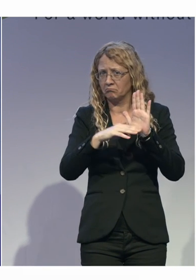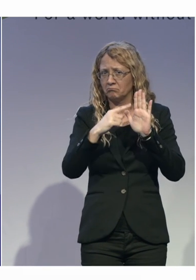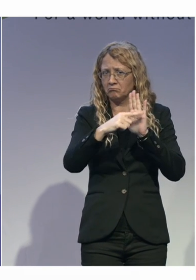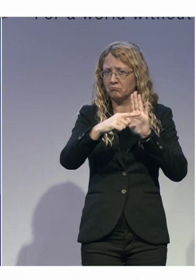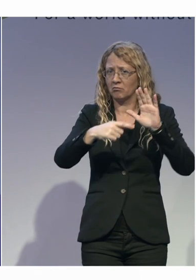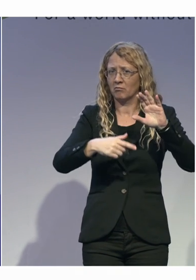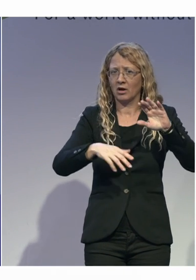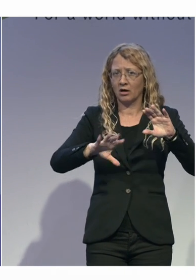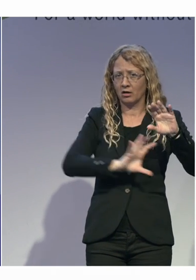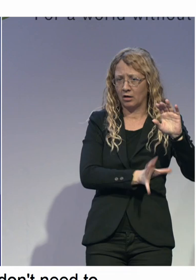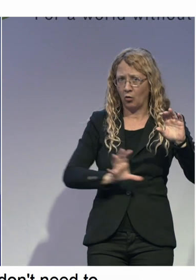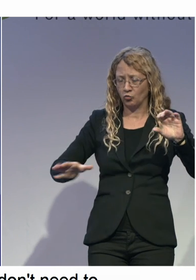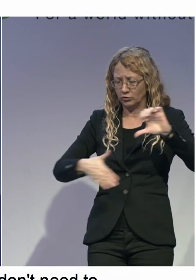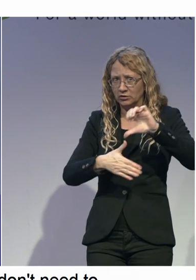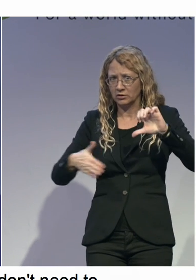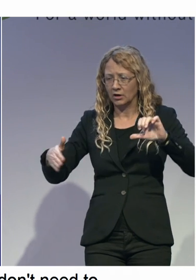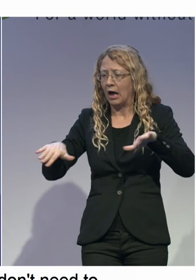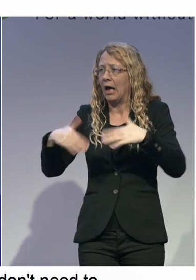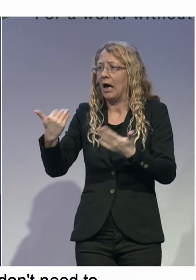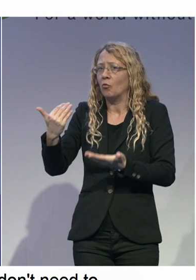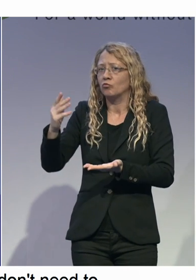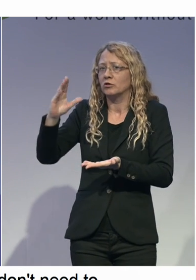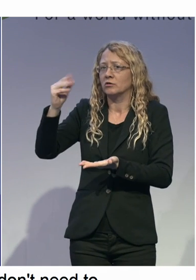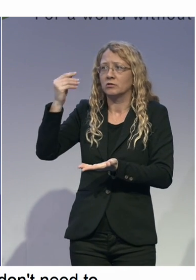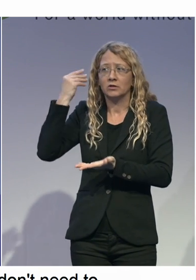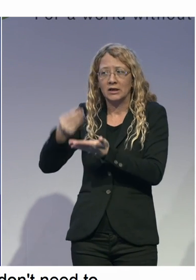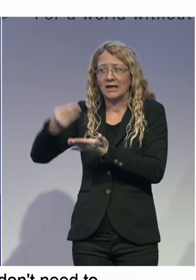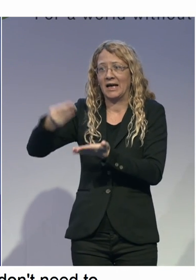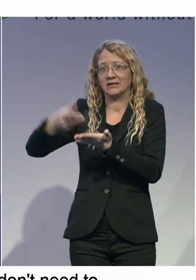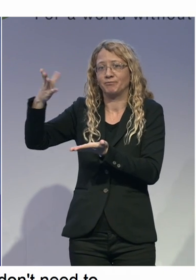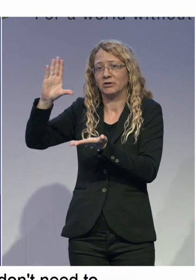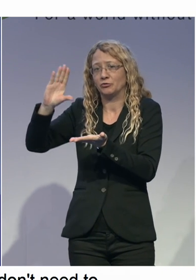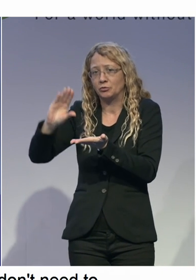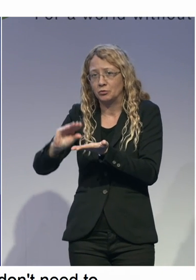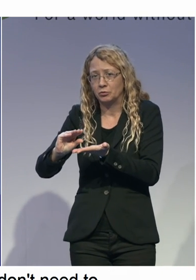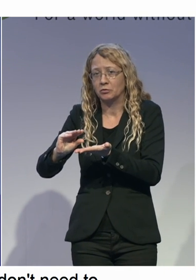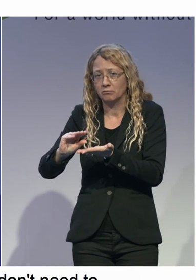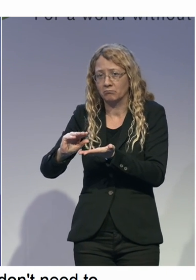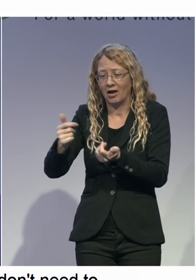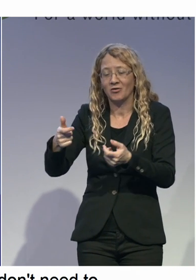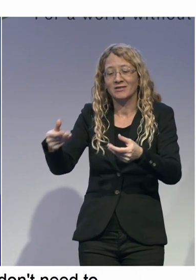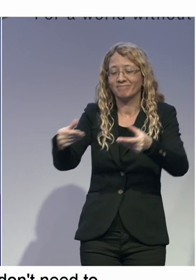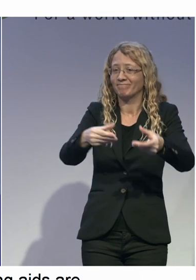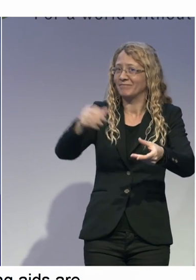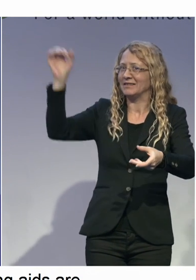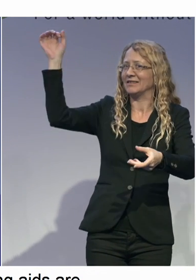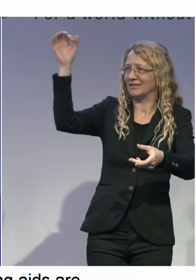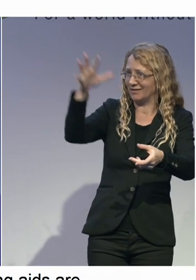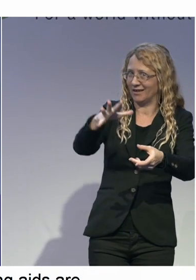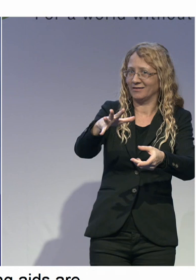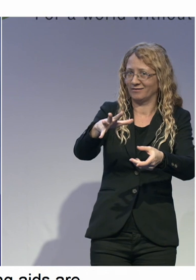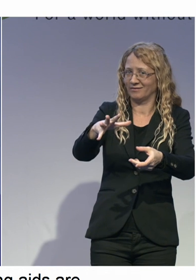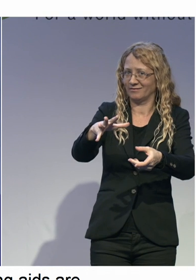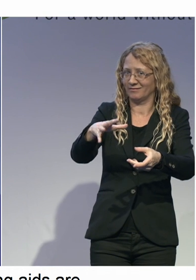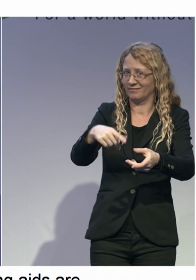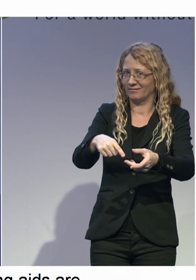A solar rechargeable hearing, the solar charger unit itself, is also made according to standards. So, I'm not